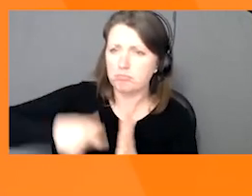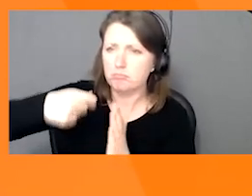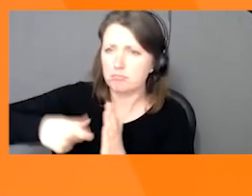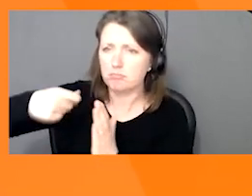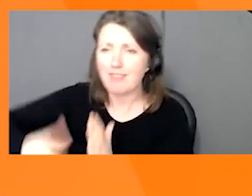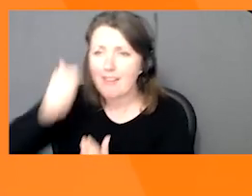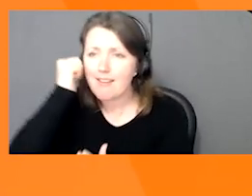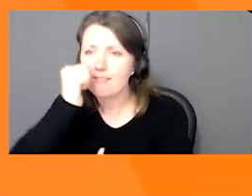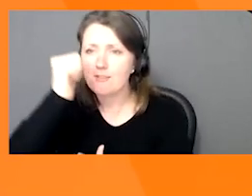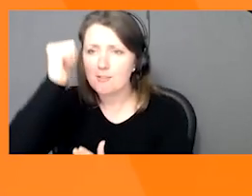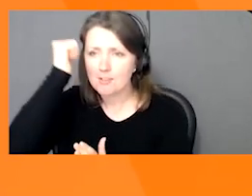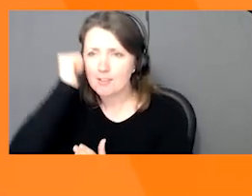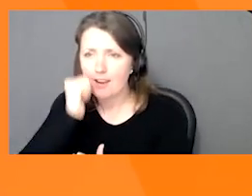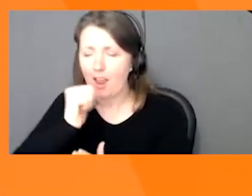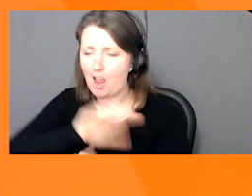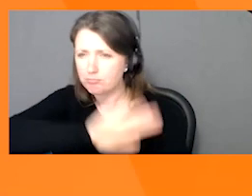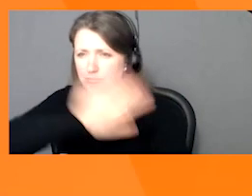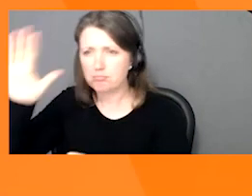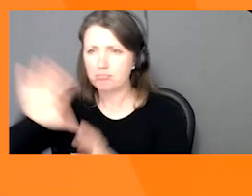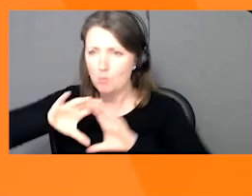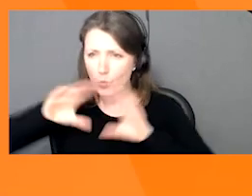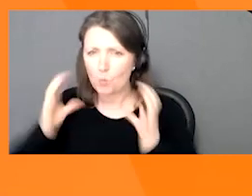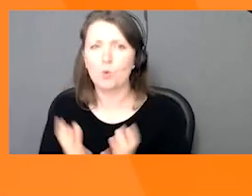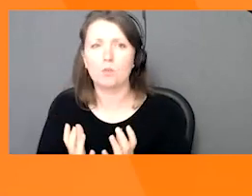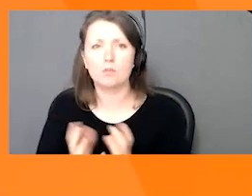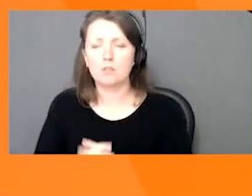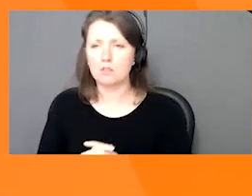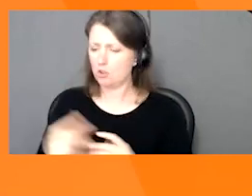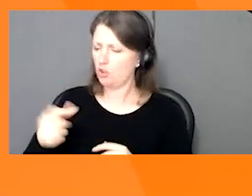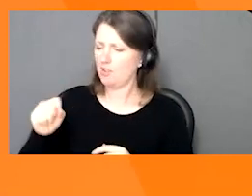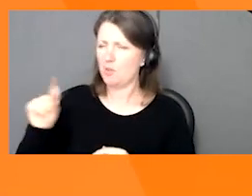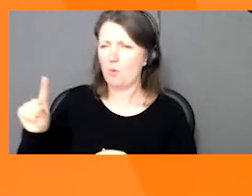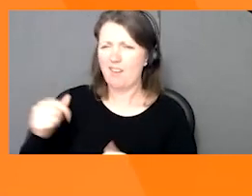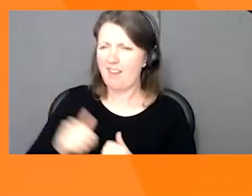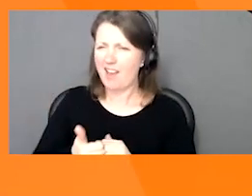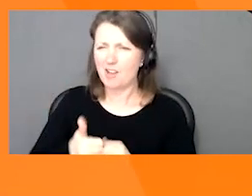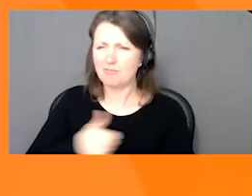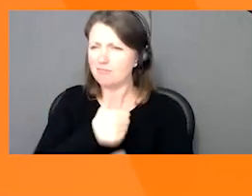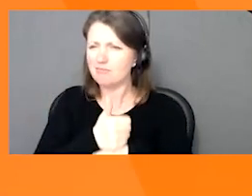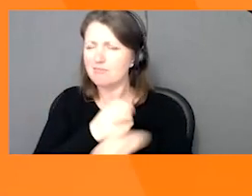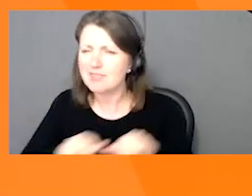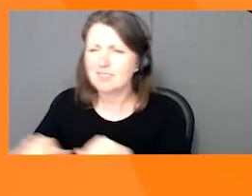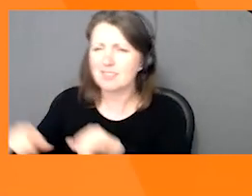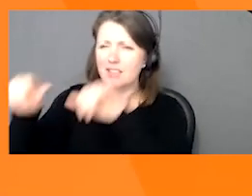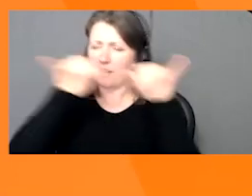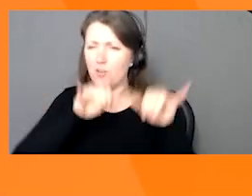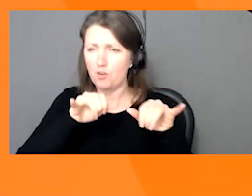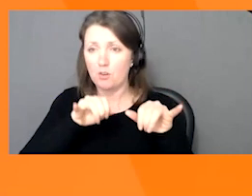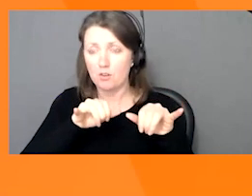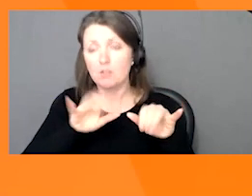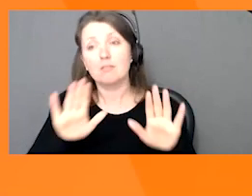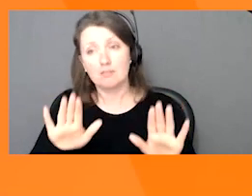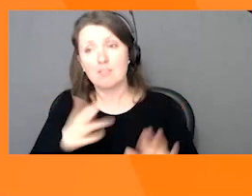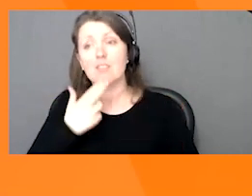In addition to developing industry standards for business around the world, we recognize small businesses are the backbone of the Canadian